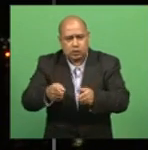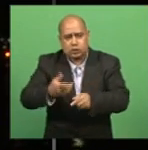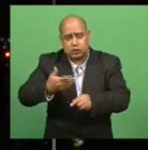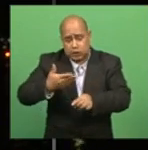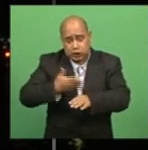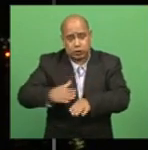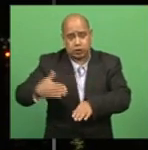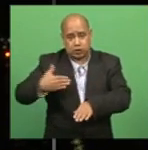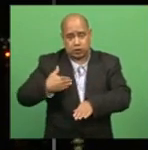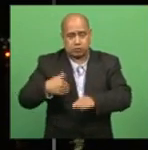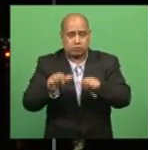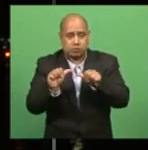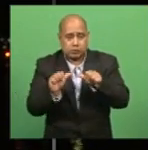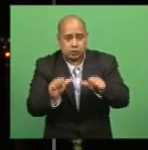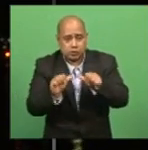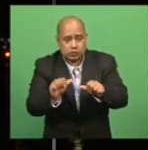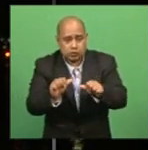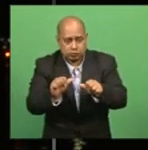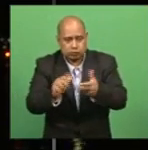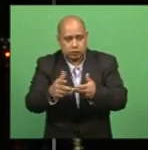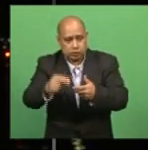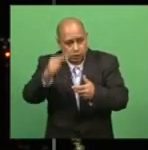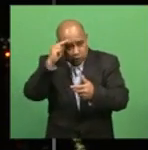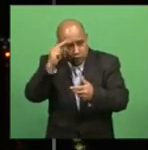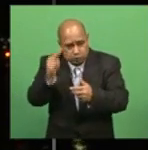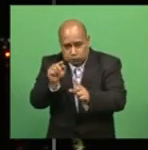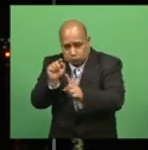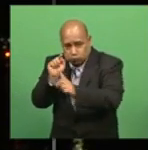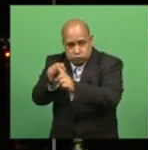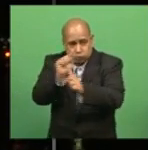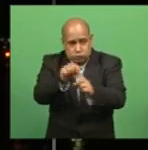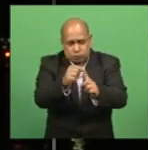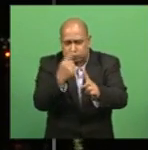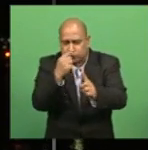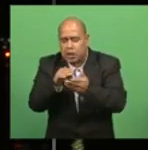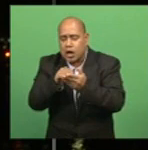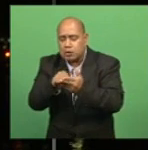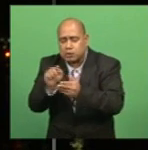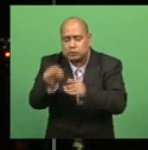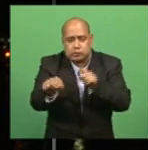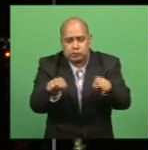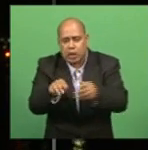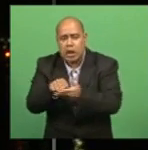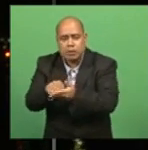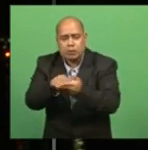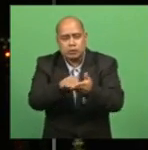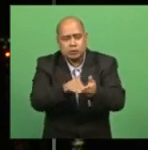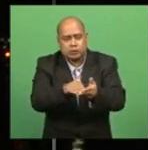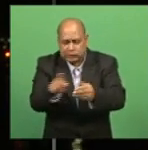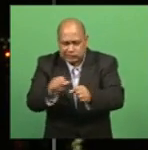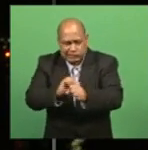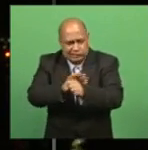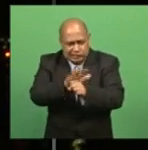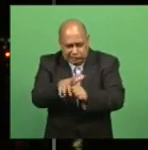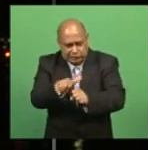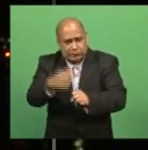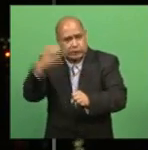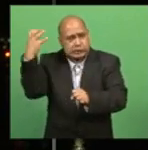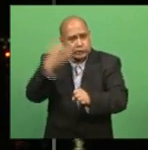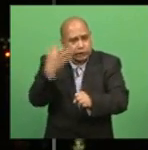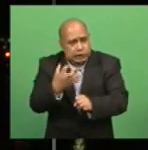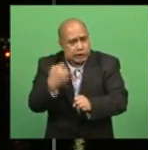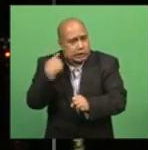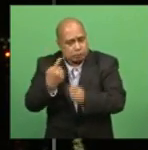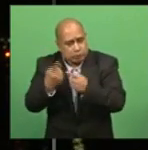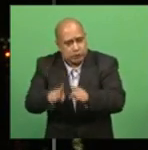is being targeted to help the vulnerable. He says the virus is deadliest in already ill patients and that's why it's vital